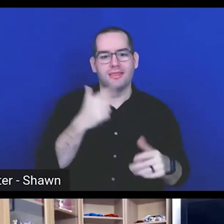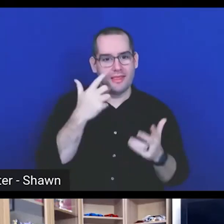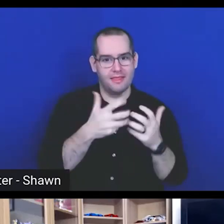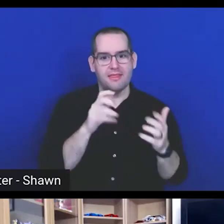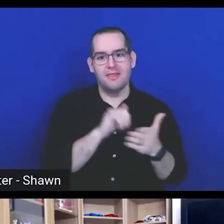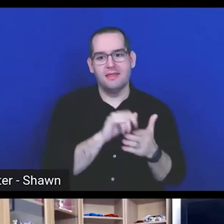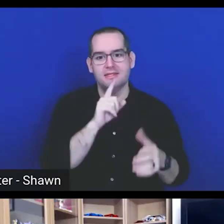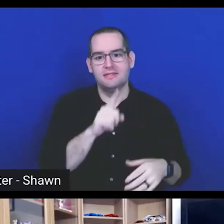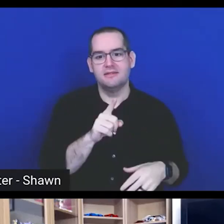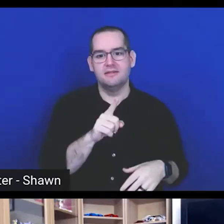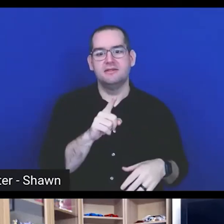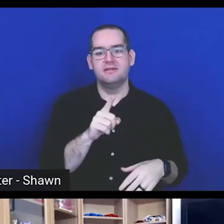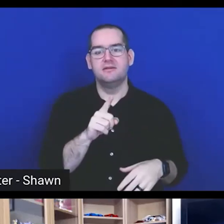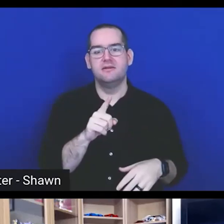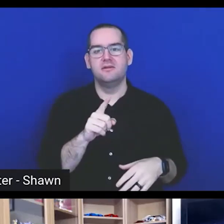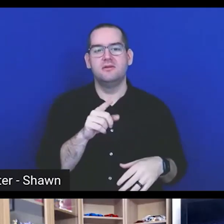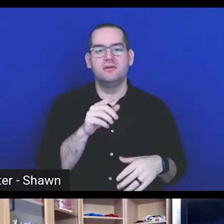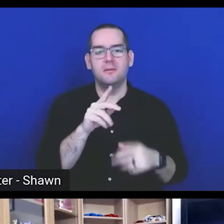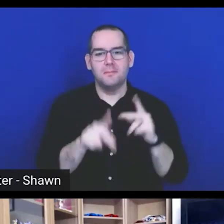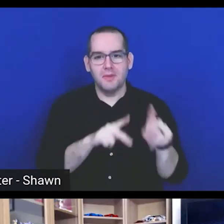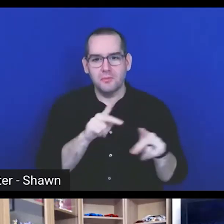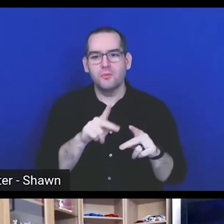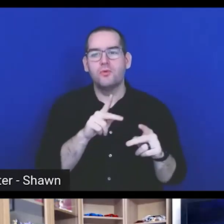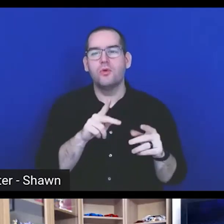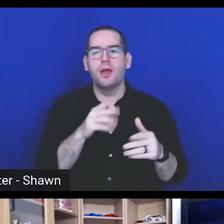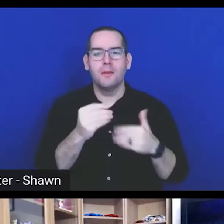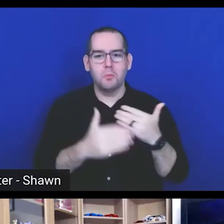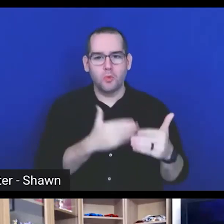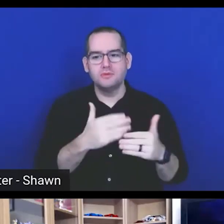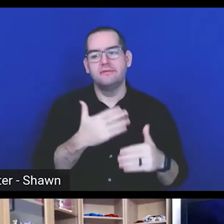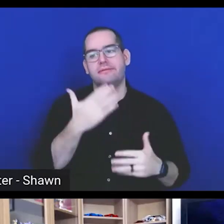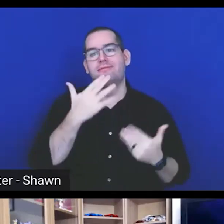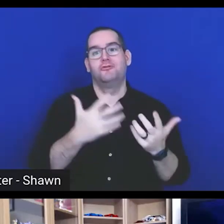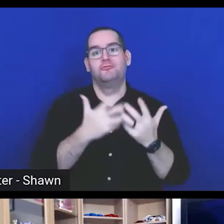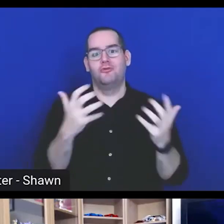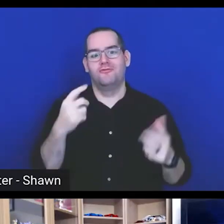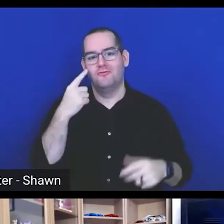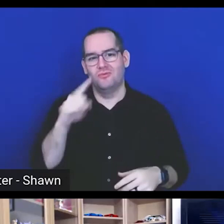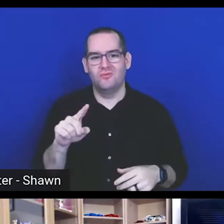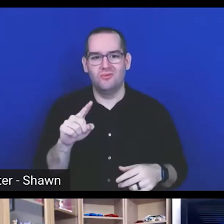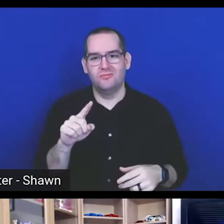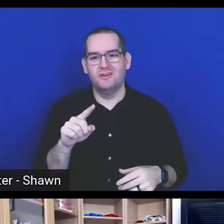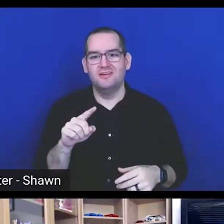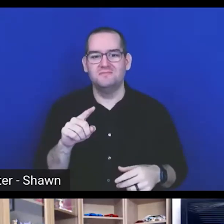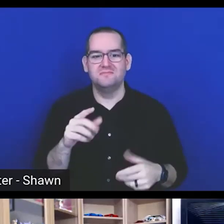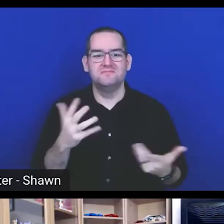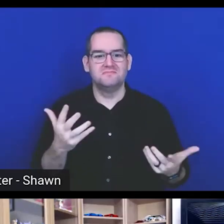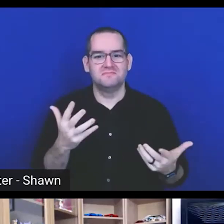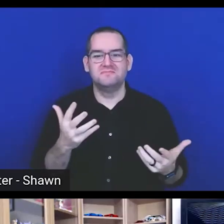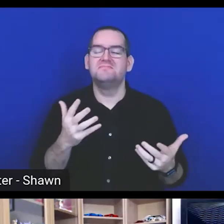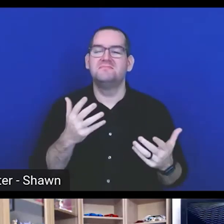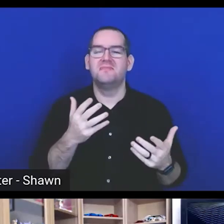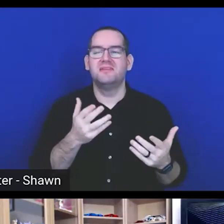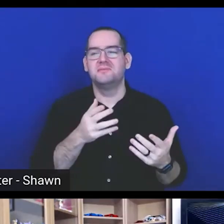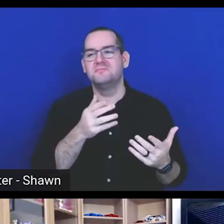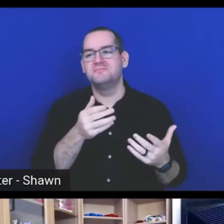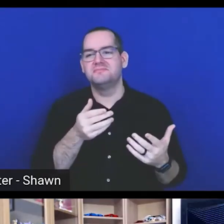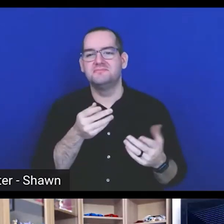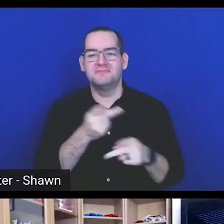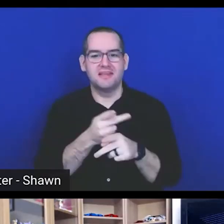people and processes. Thank you so much for spelling these things out for us.